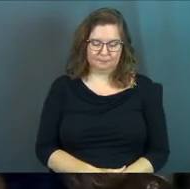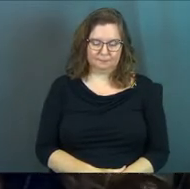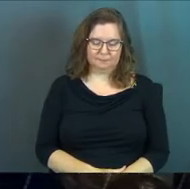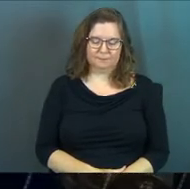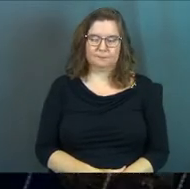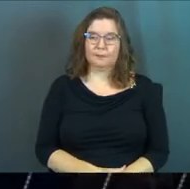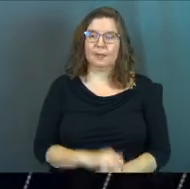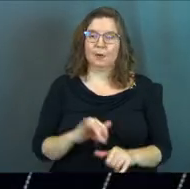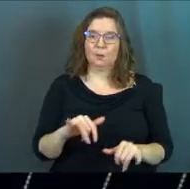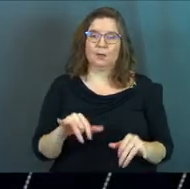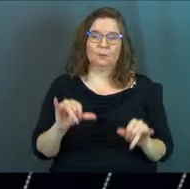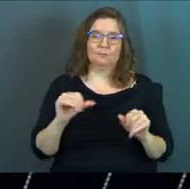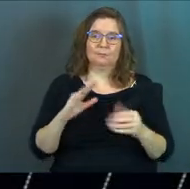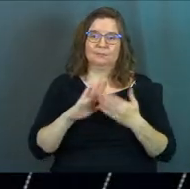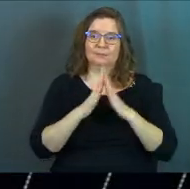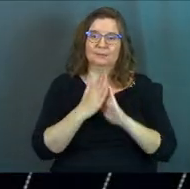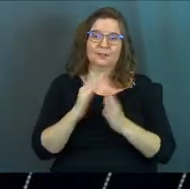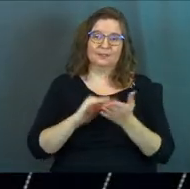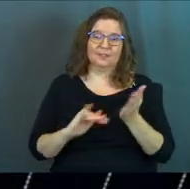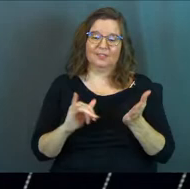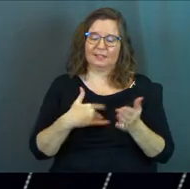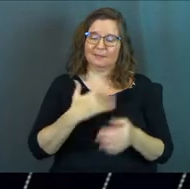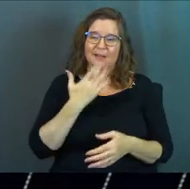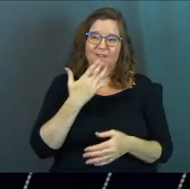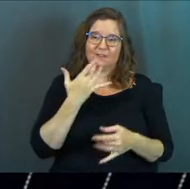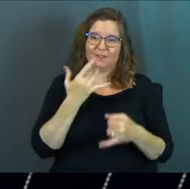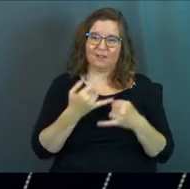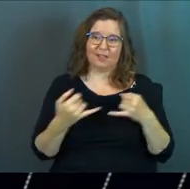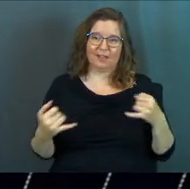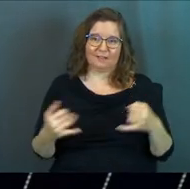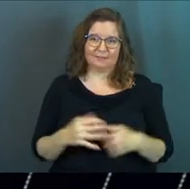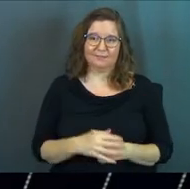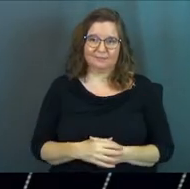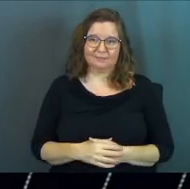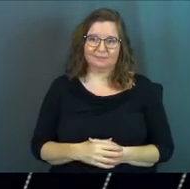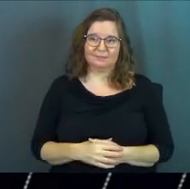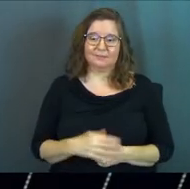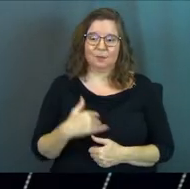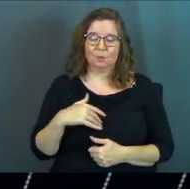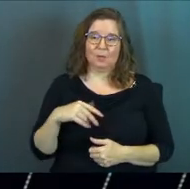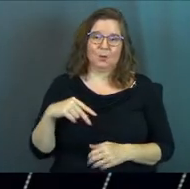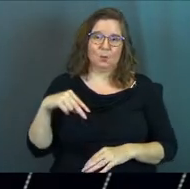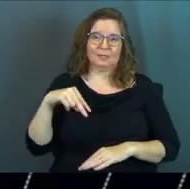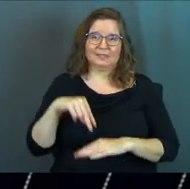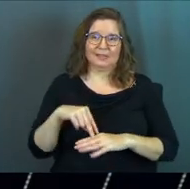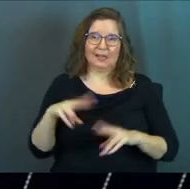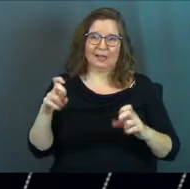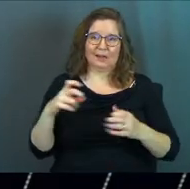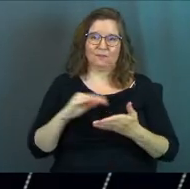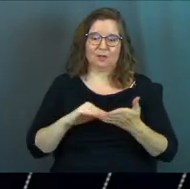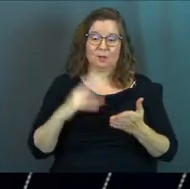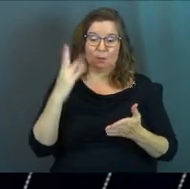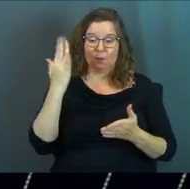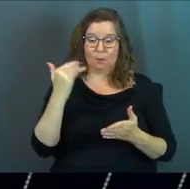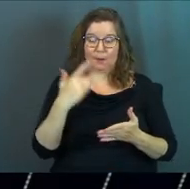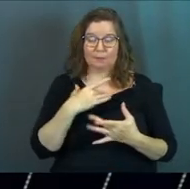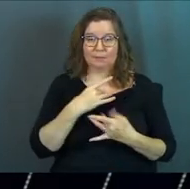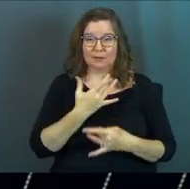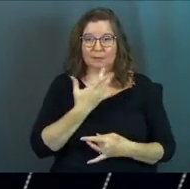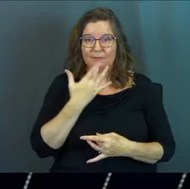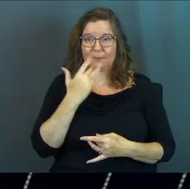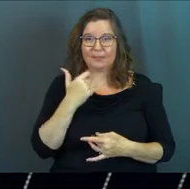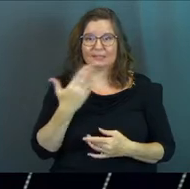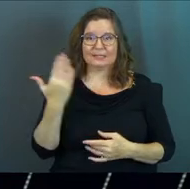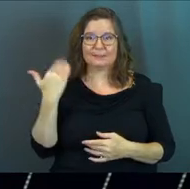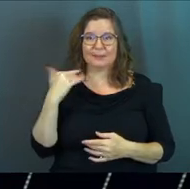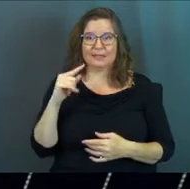and we will stand forgiven. It's my favorite line of that. We will stand forgiven. The reason it's my favorite line is because